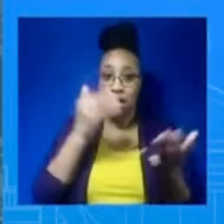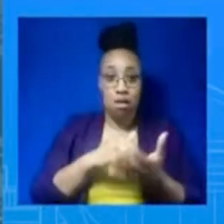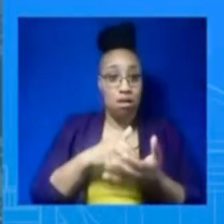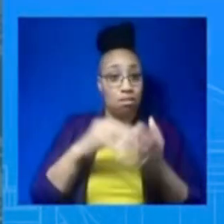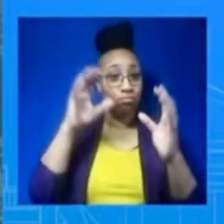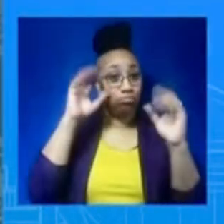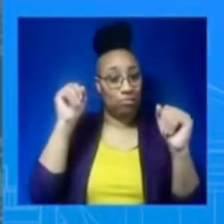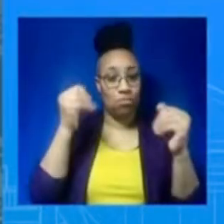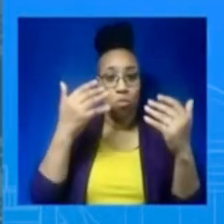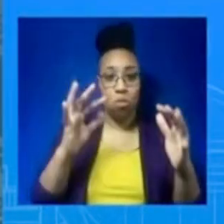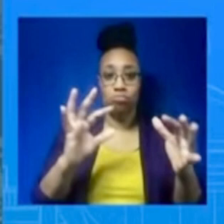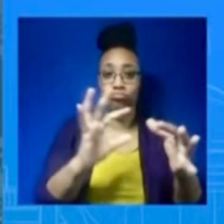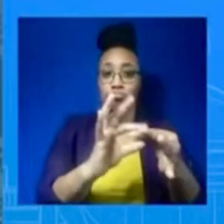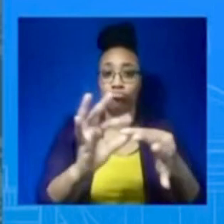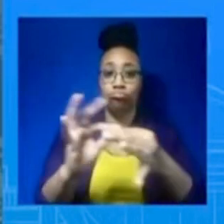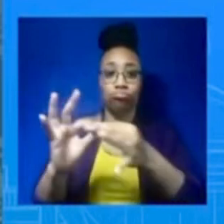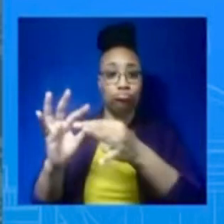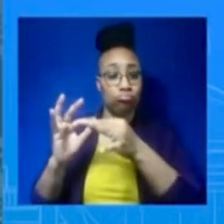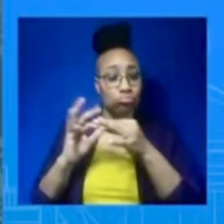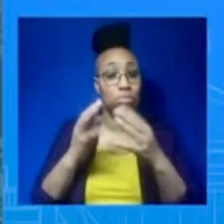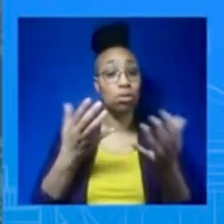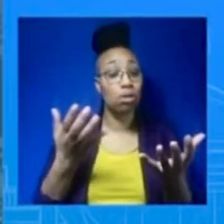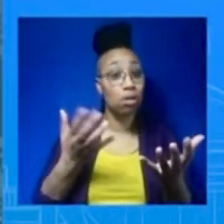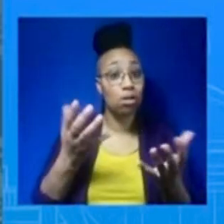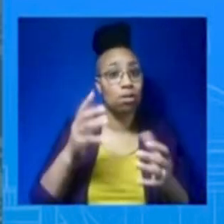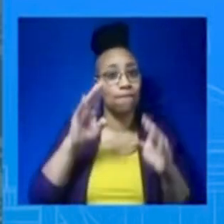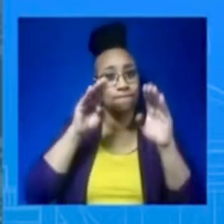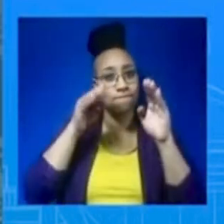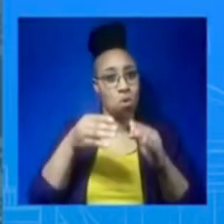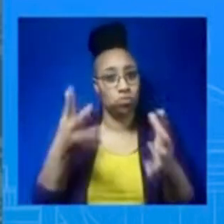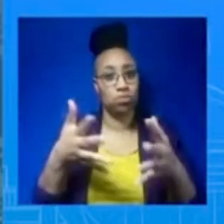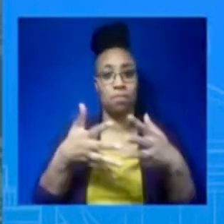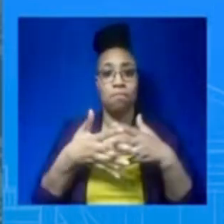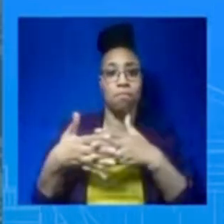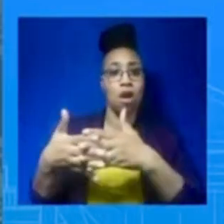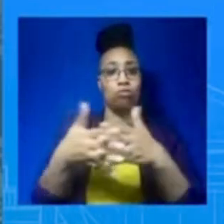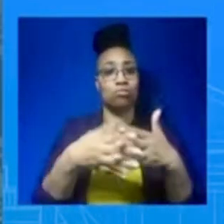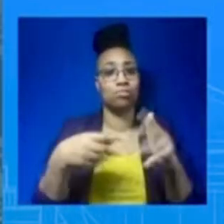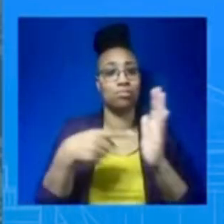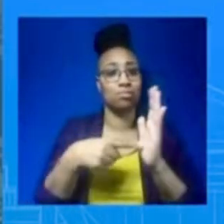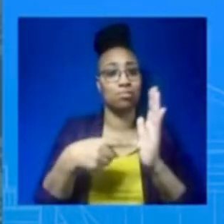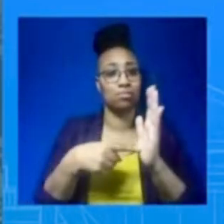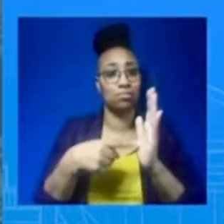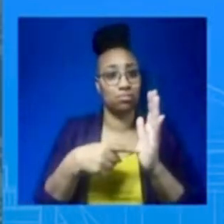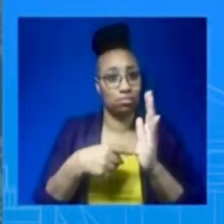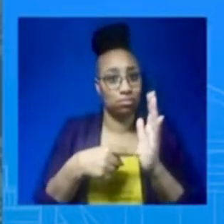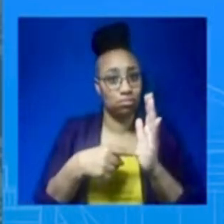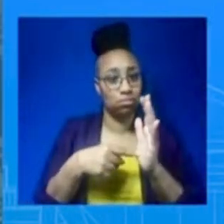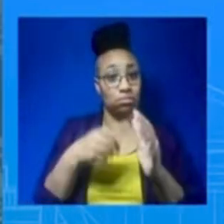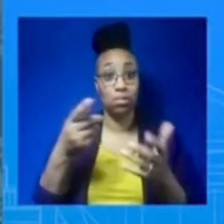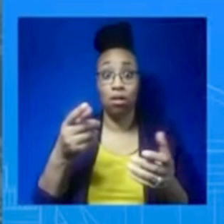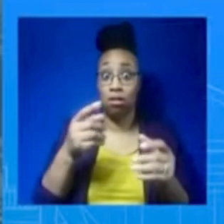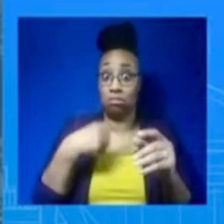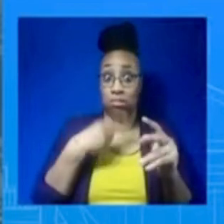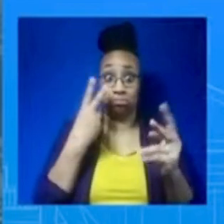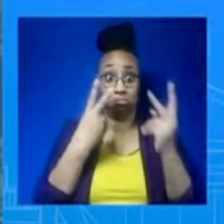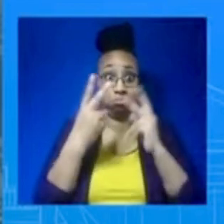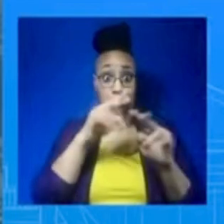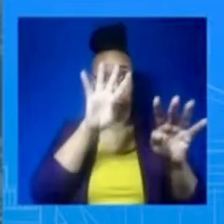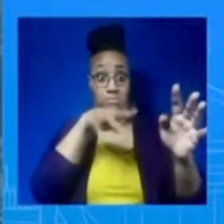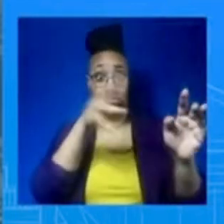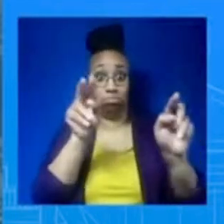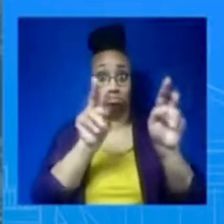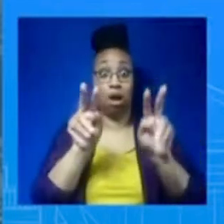the specifics of that budget when it comes out. And let's not forget, the President also lowered the deficit the first two years by $1